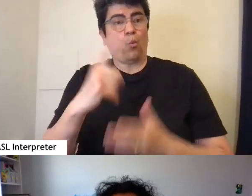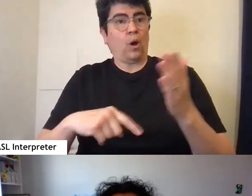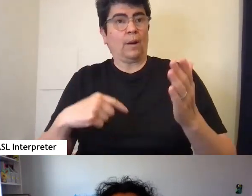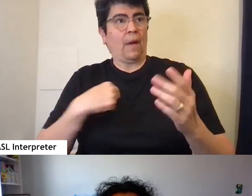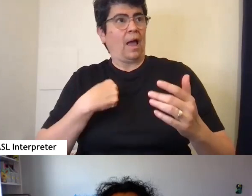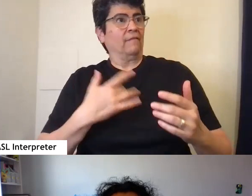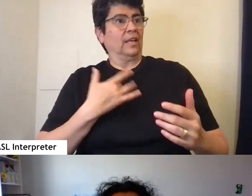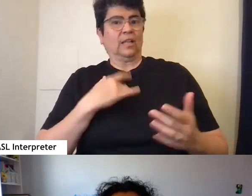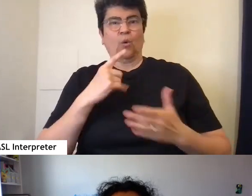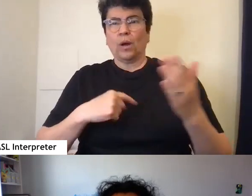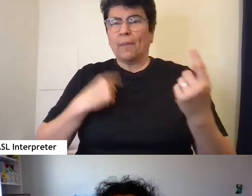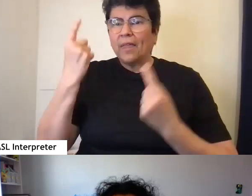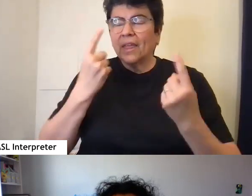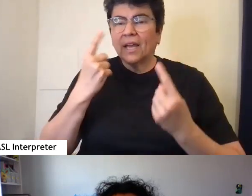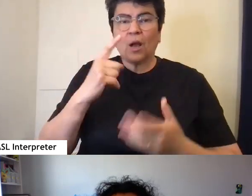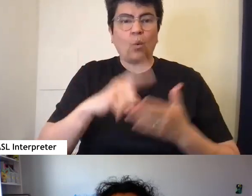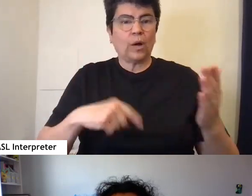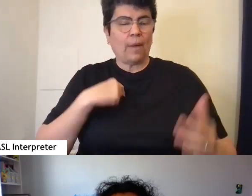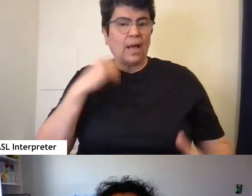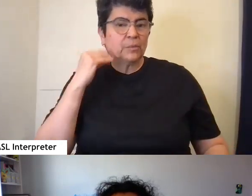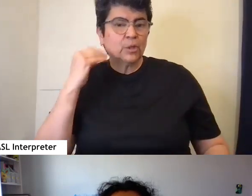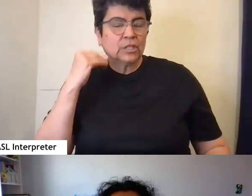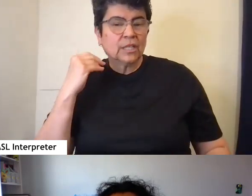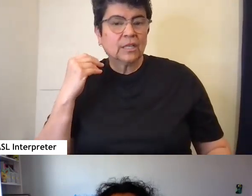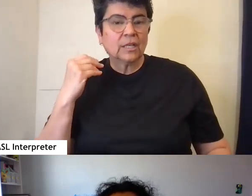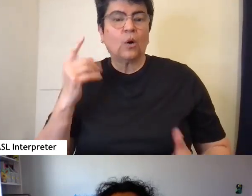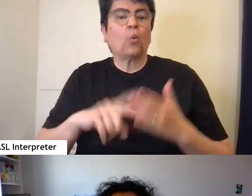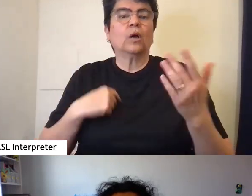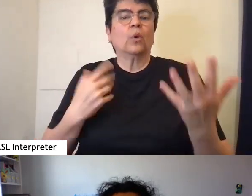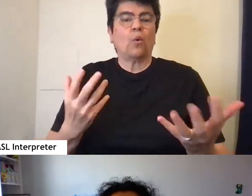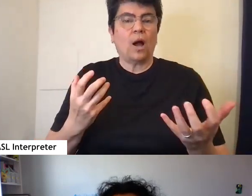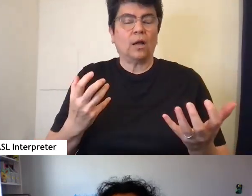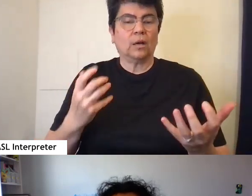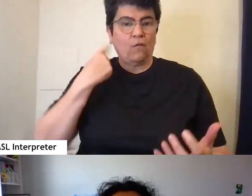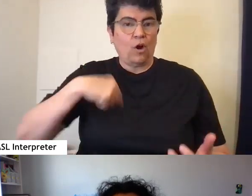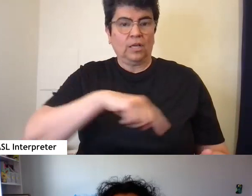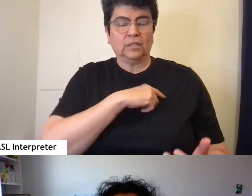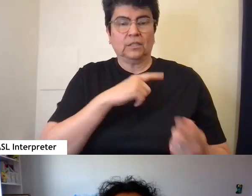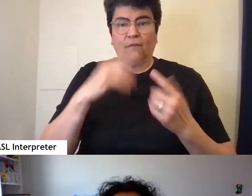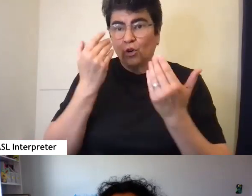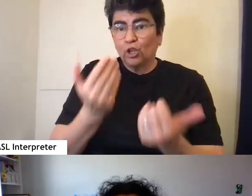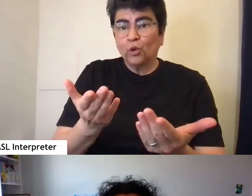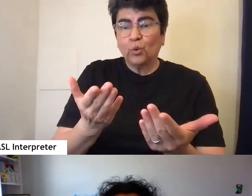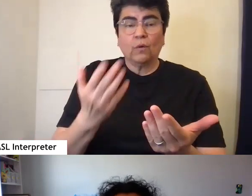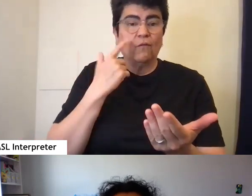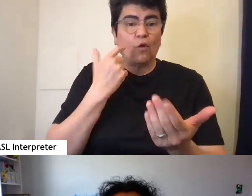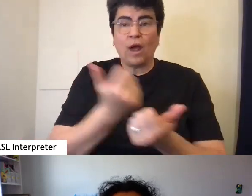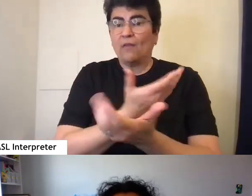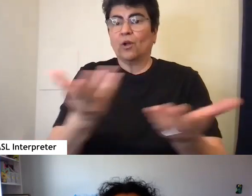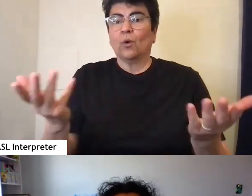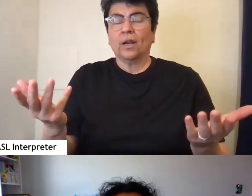What am I thinking? What am I experiencing? What do we want for us, for you, for everyone?